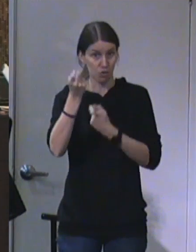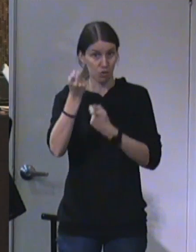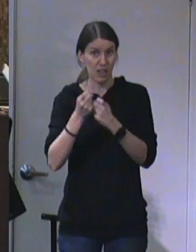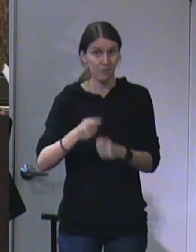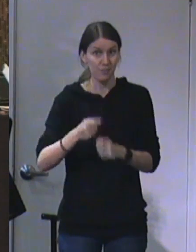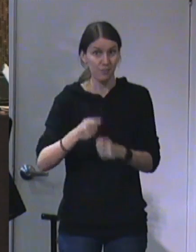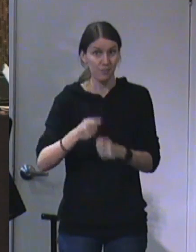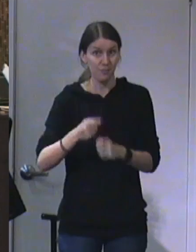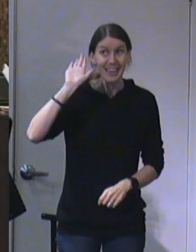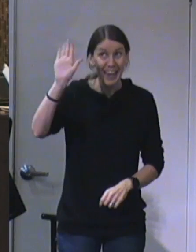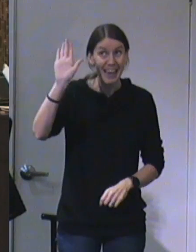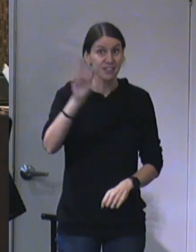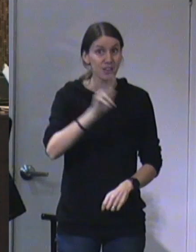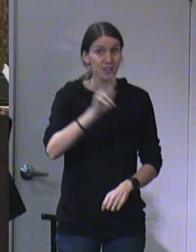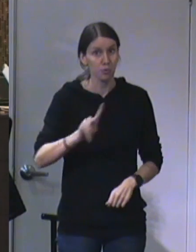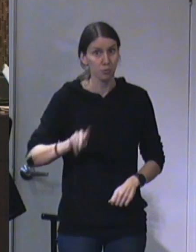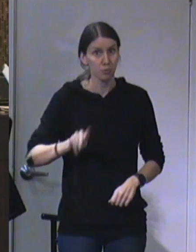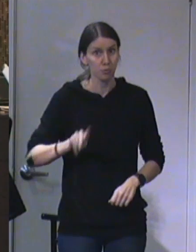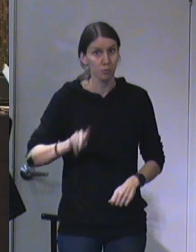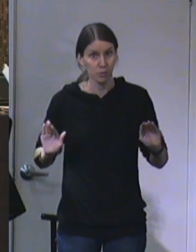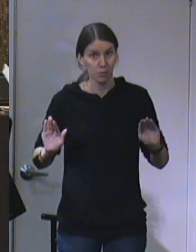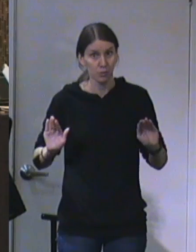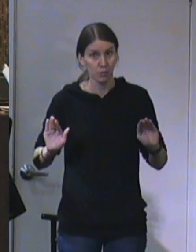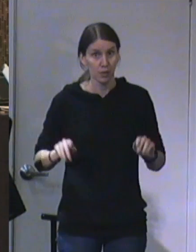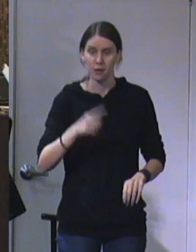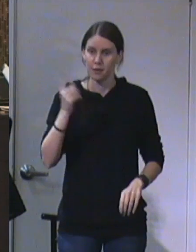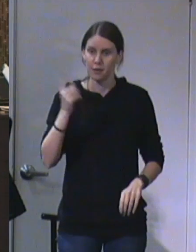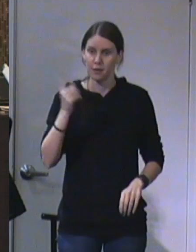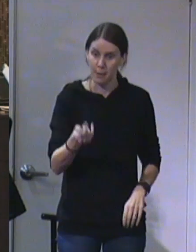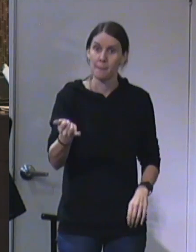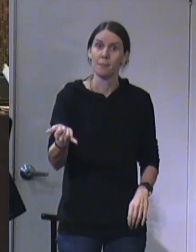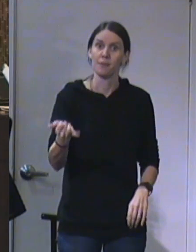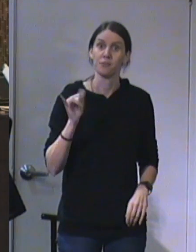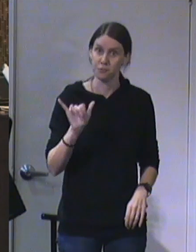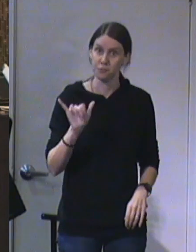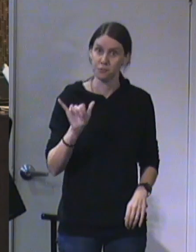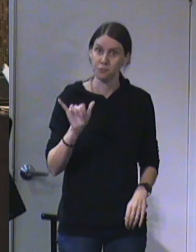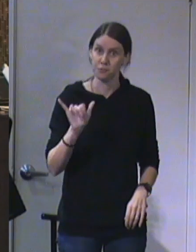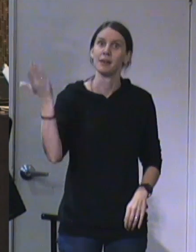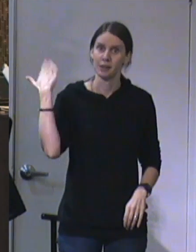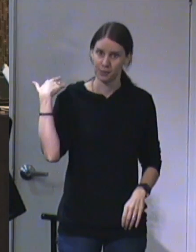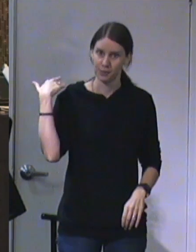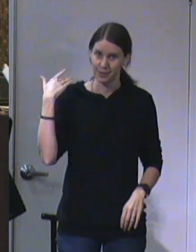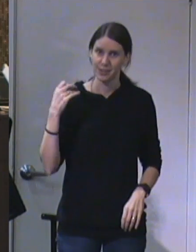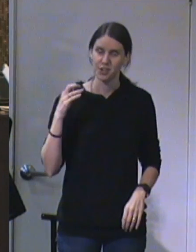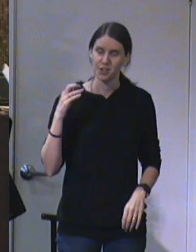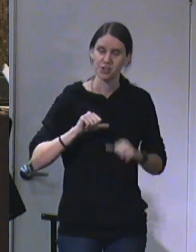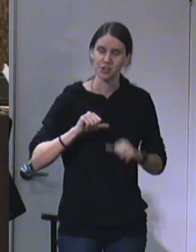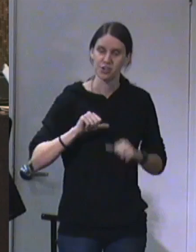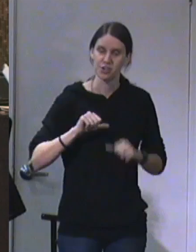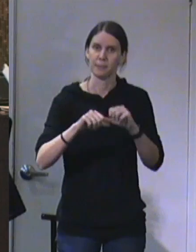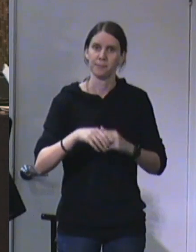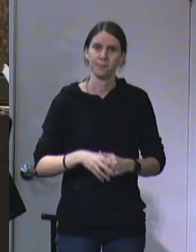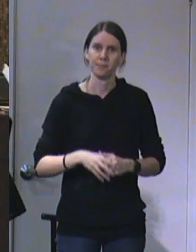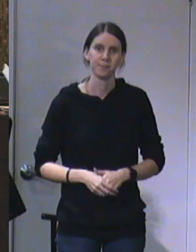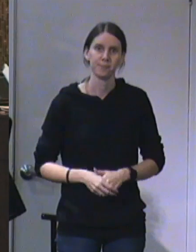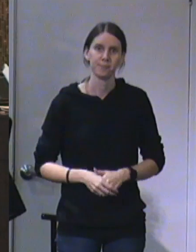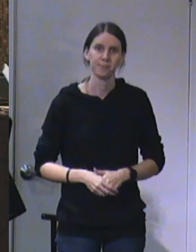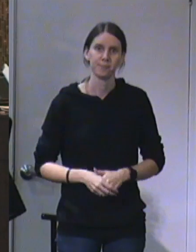throne as He has for all of eternity past. And as He will for all of eternity future.